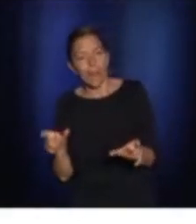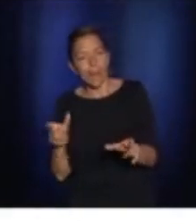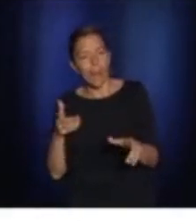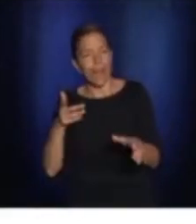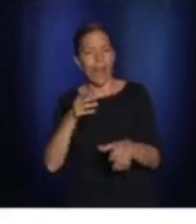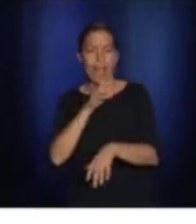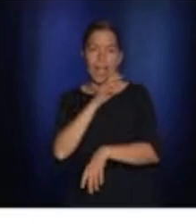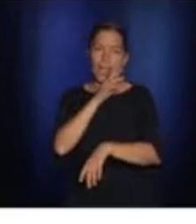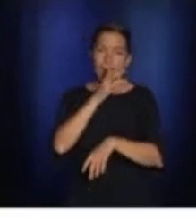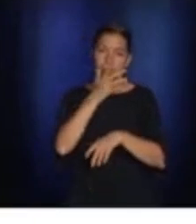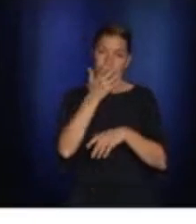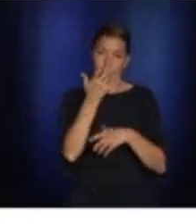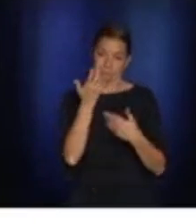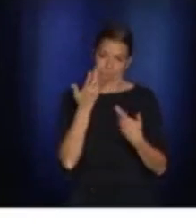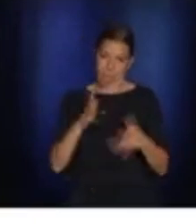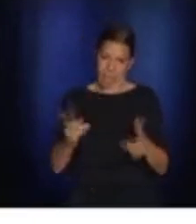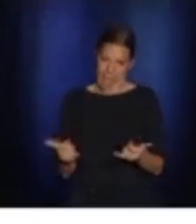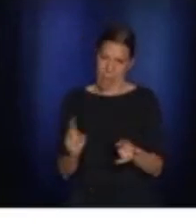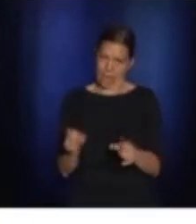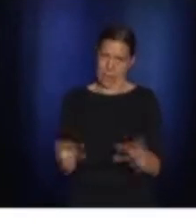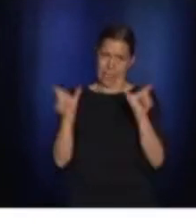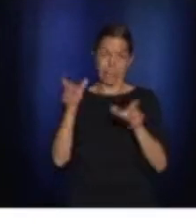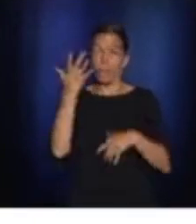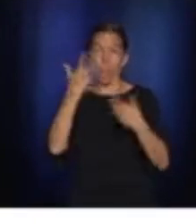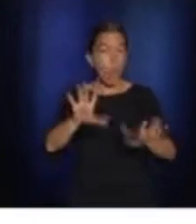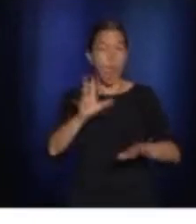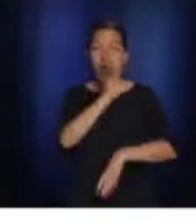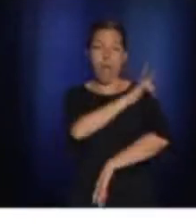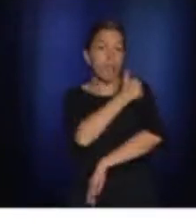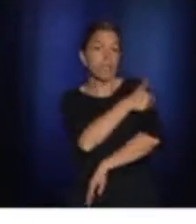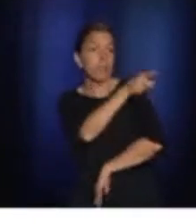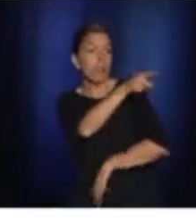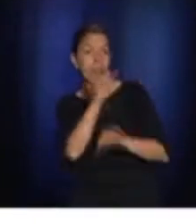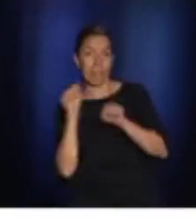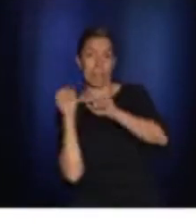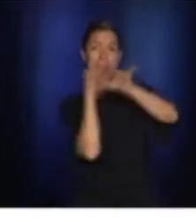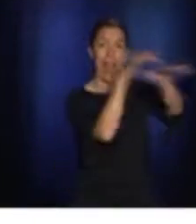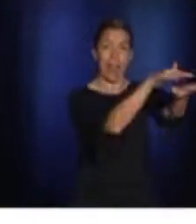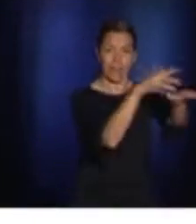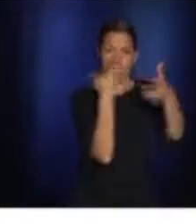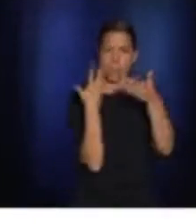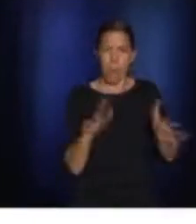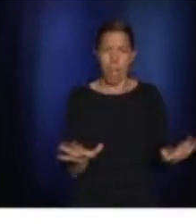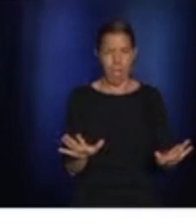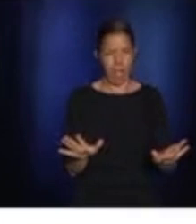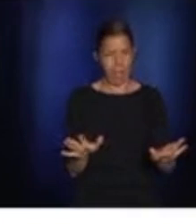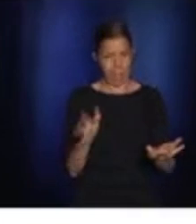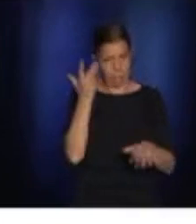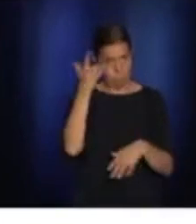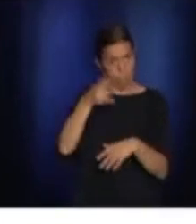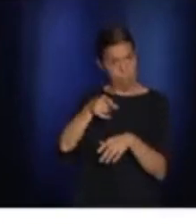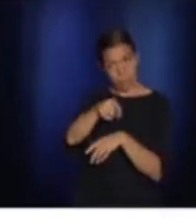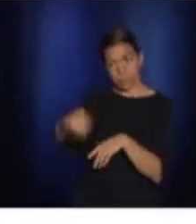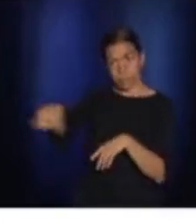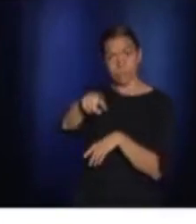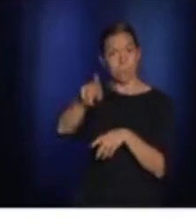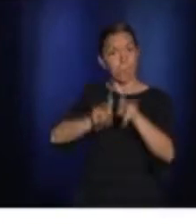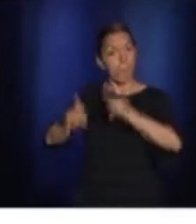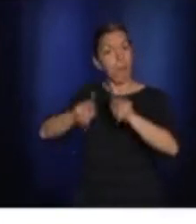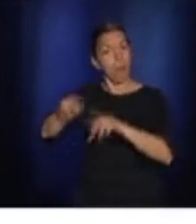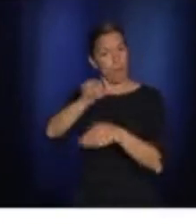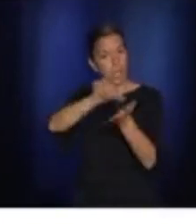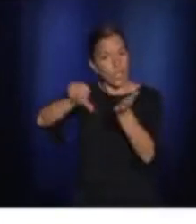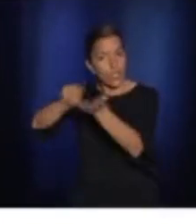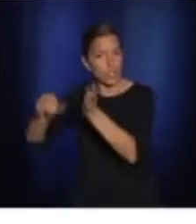close our businesses. And above all, we don't want to close our schools. So we